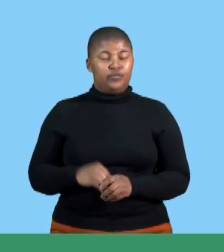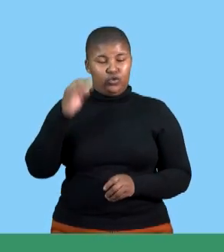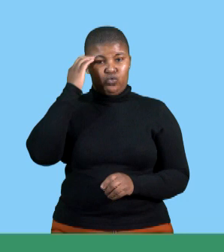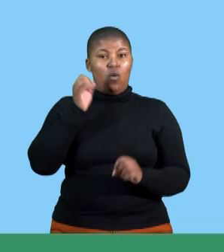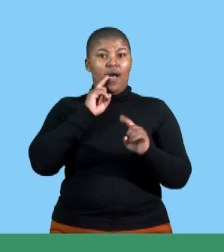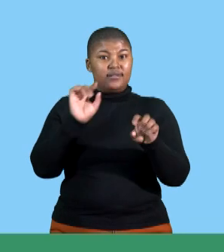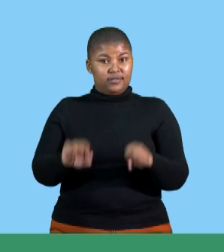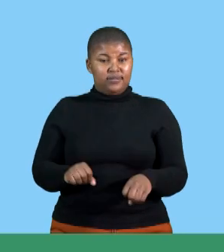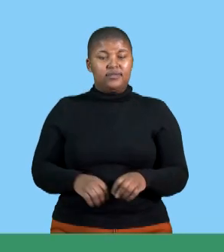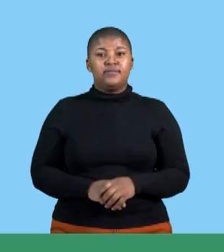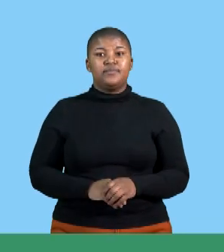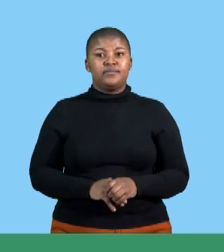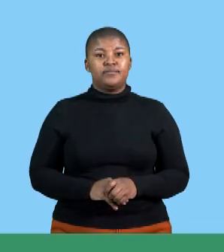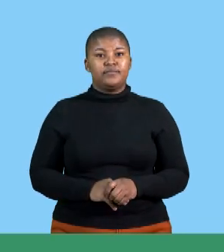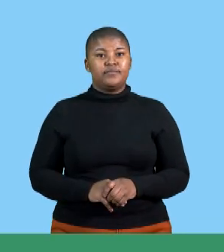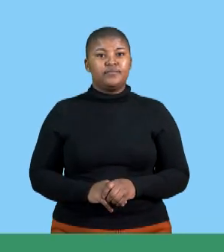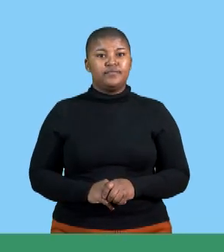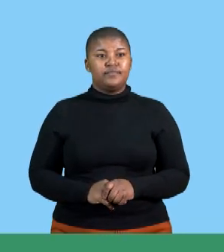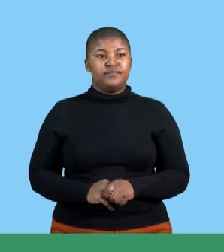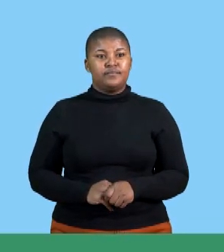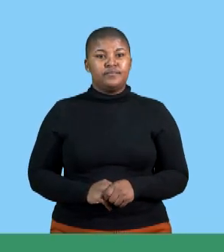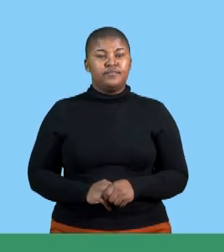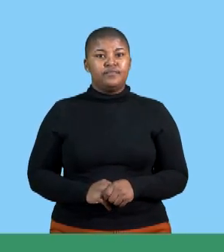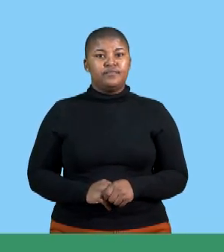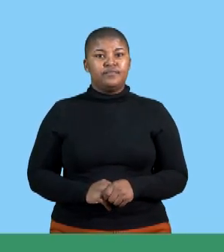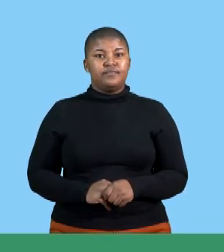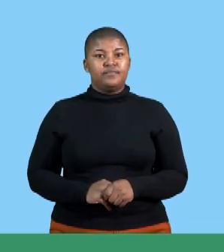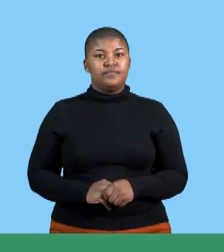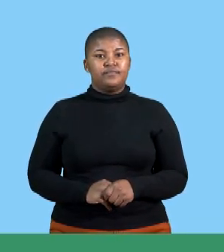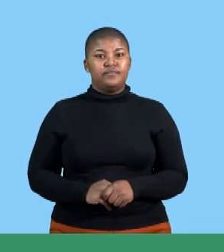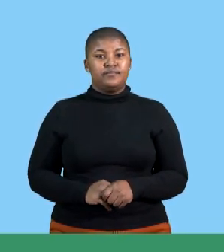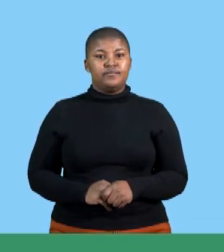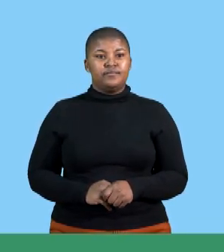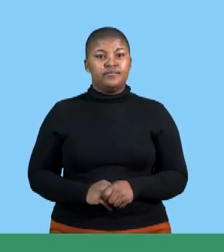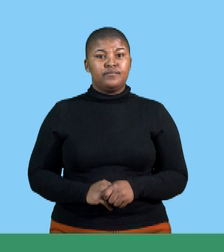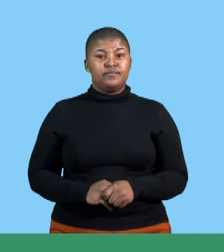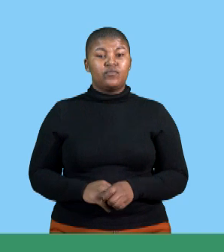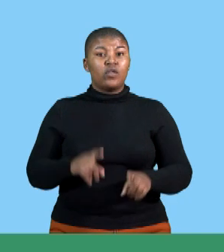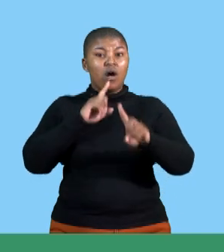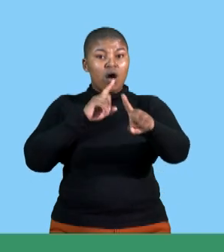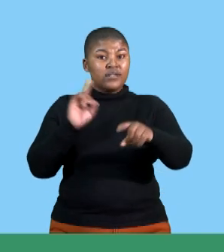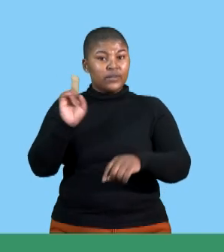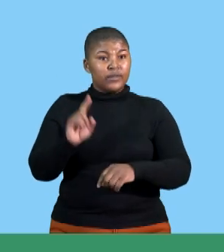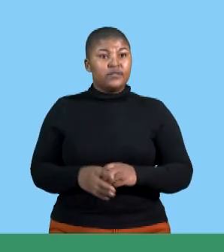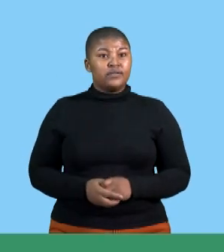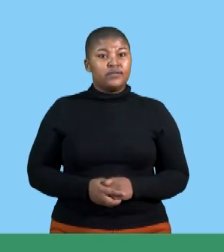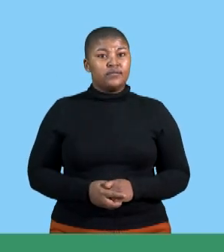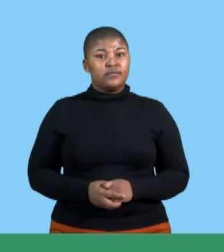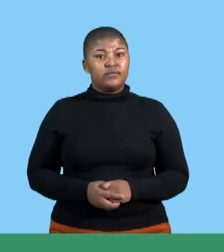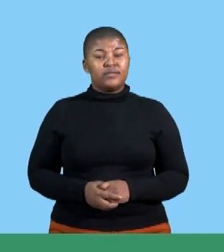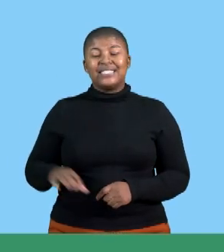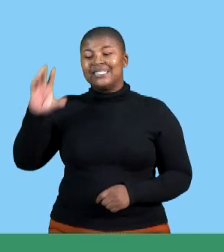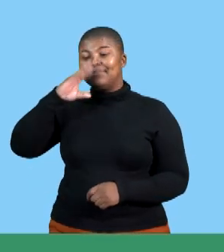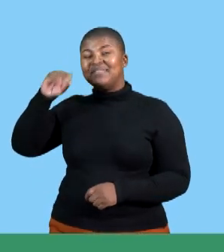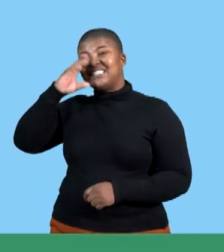and you know exactly what is represented all right let's put in our answers there let's write the answer a presenter delivered